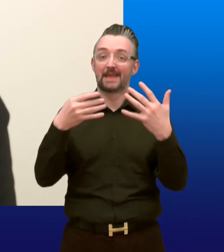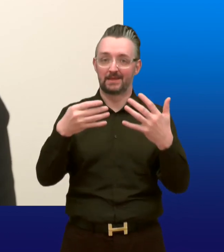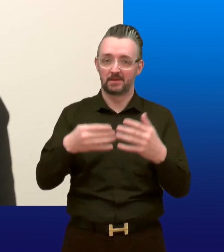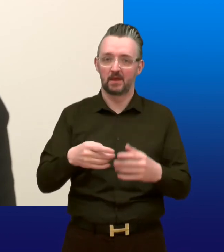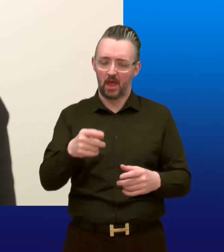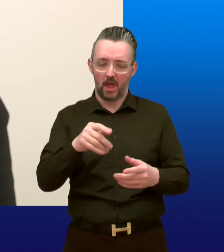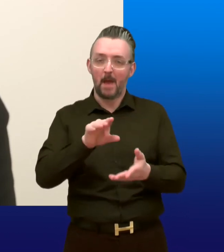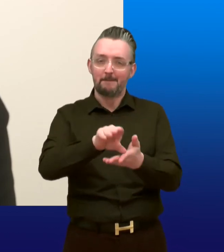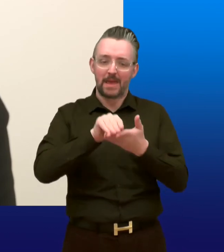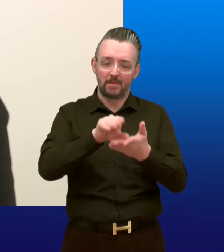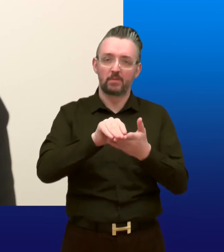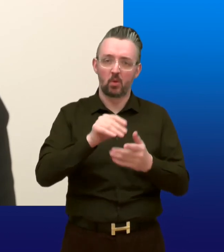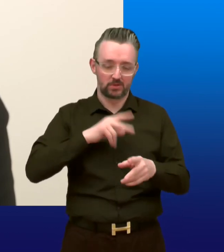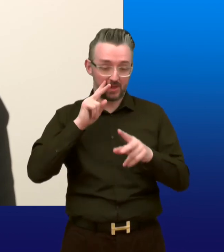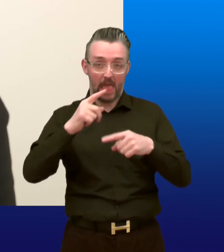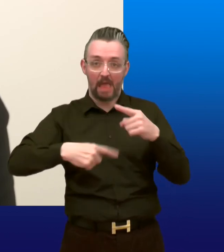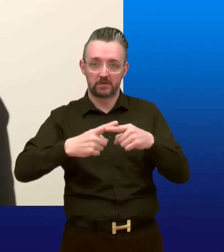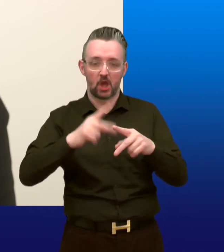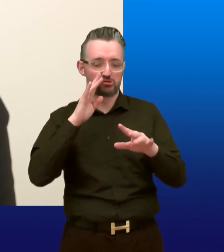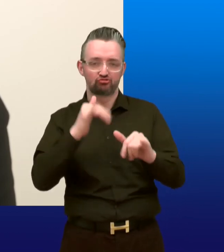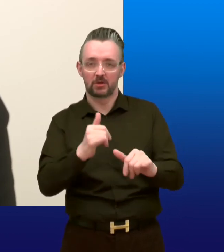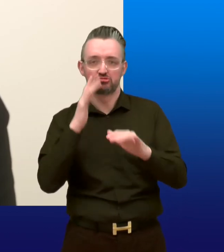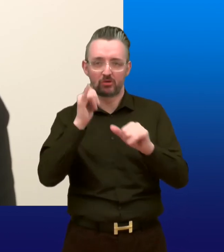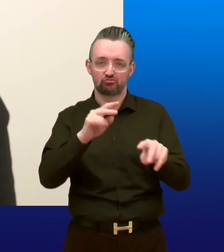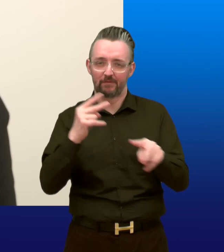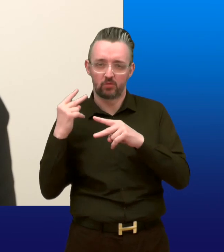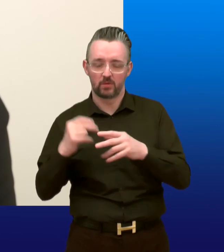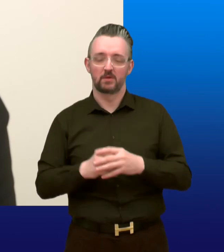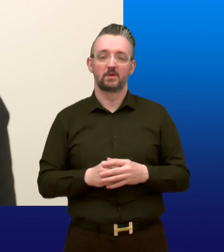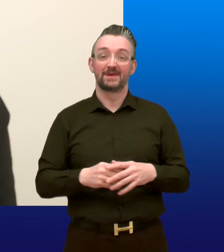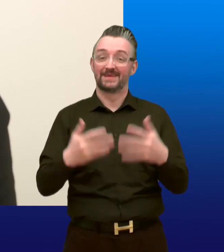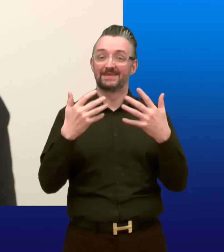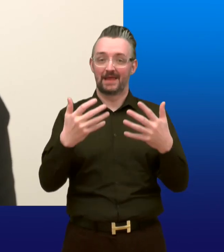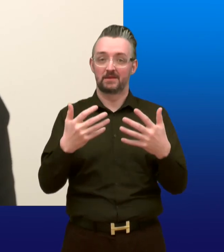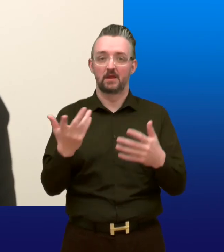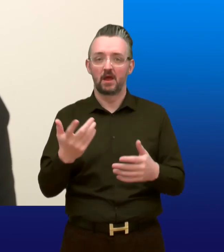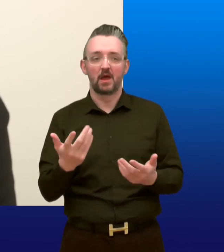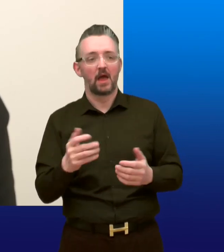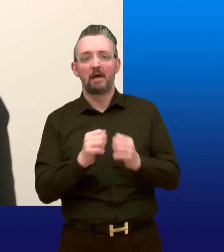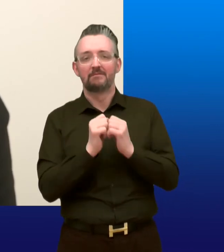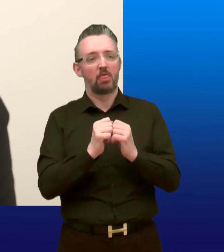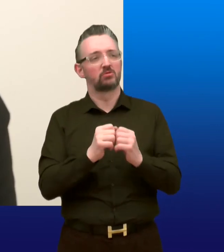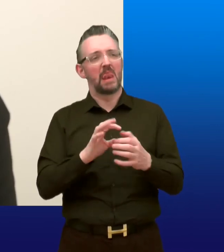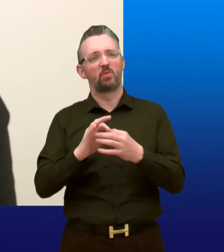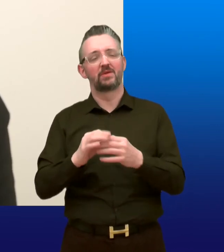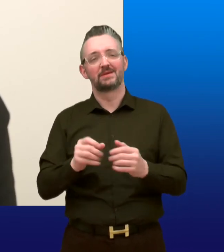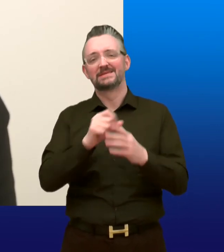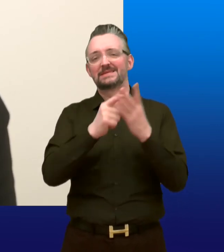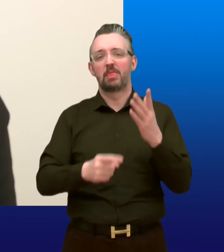review the payment levels of Scottish benefits every year 10 increase the value of disability